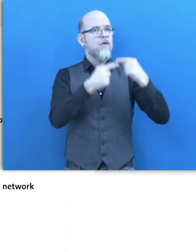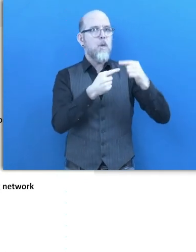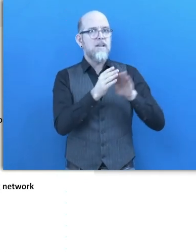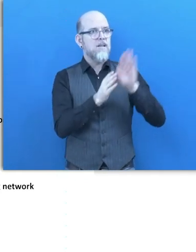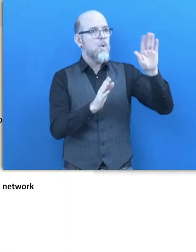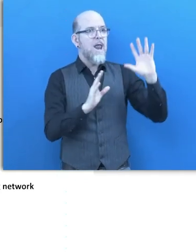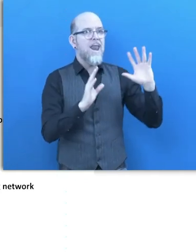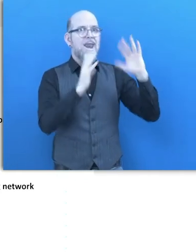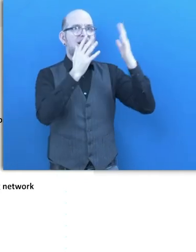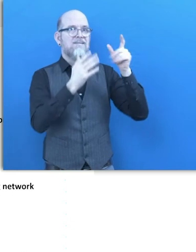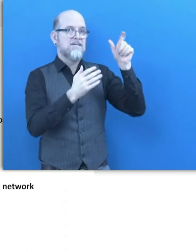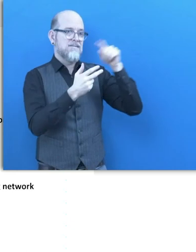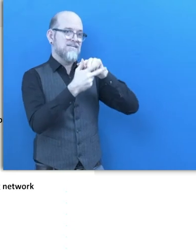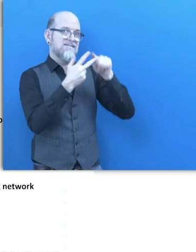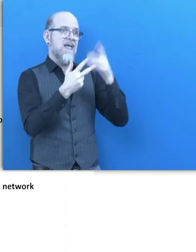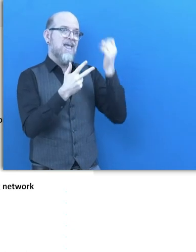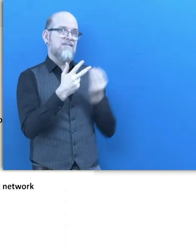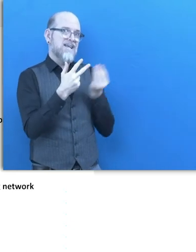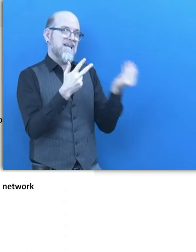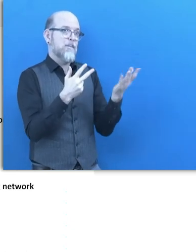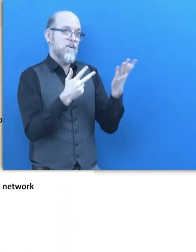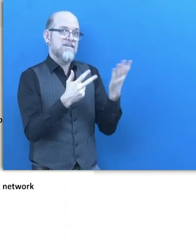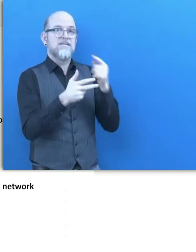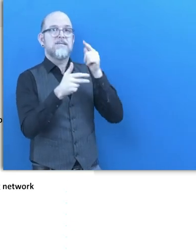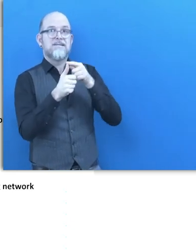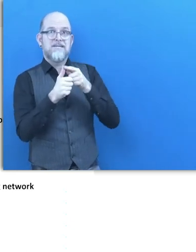one of the three following areas.